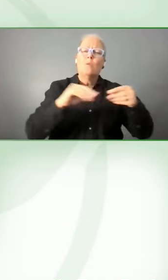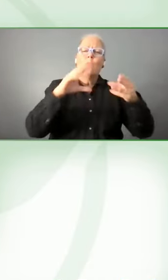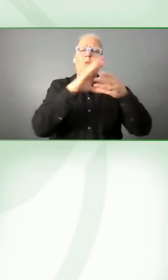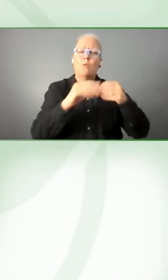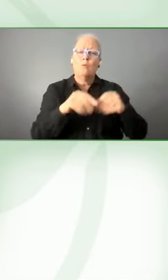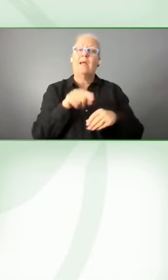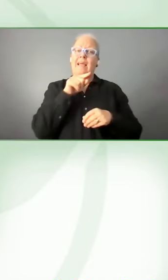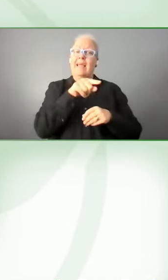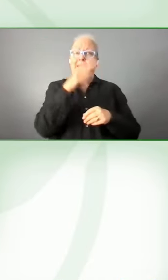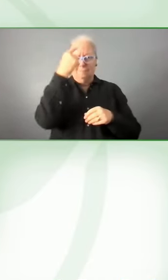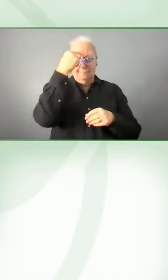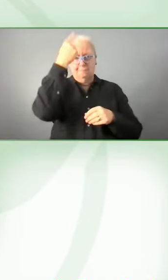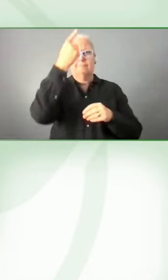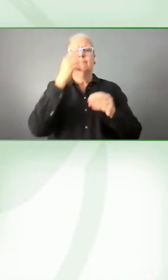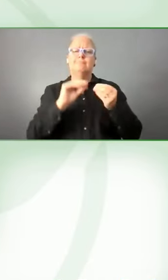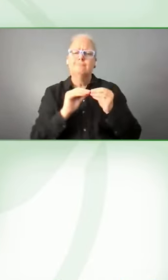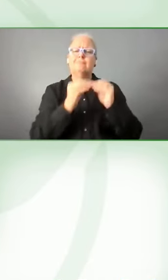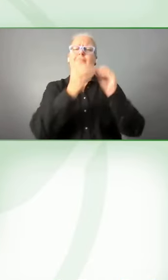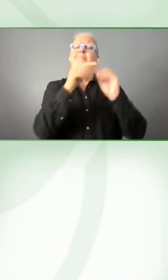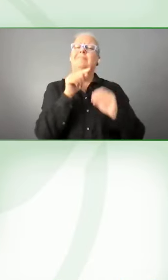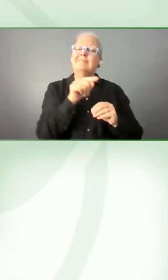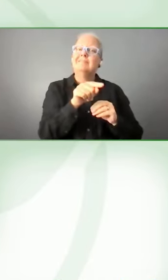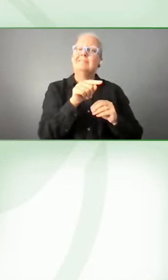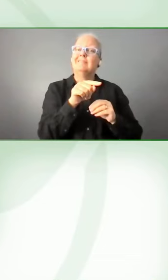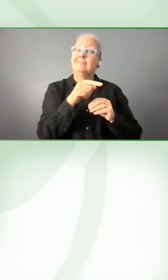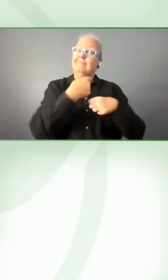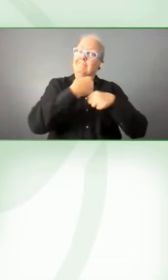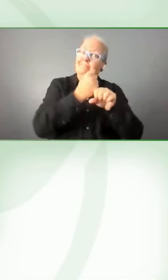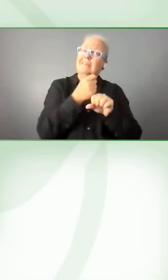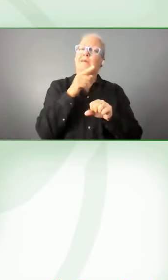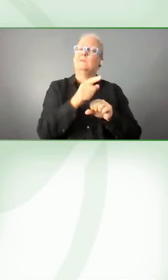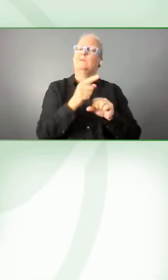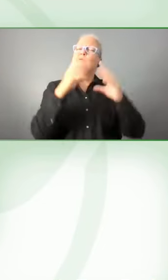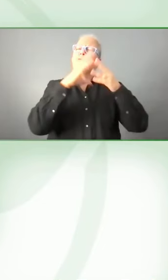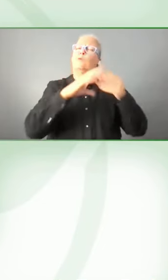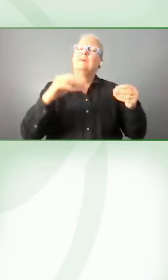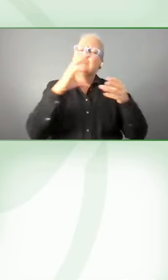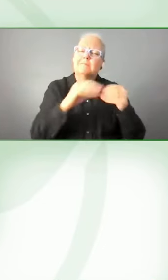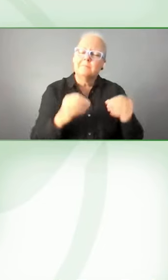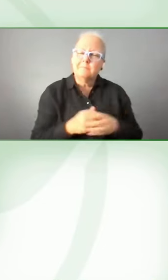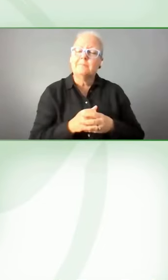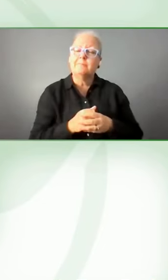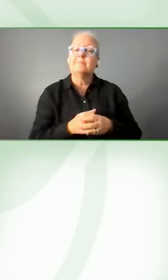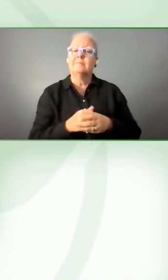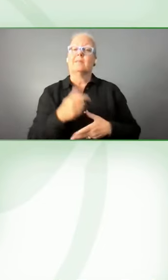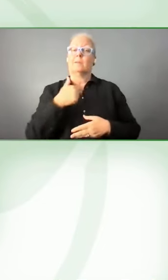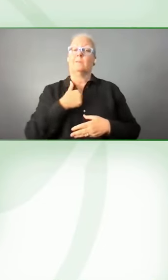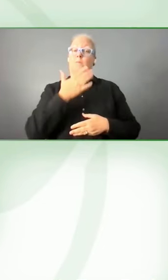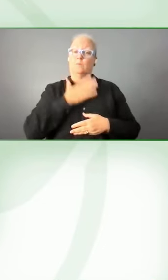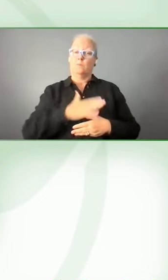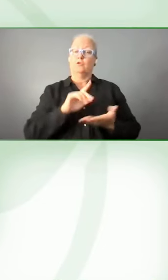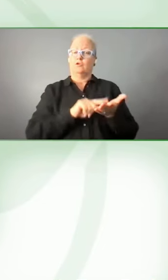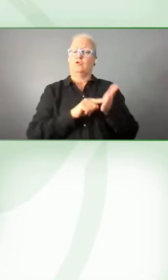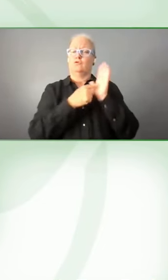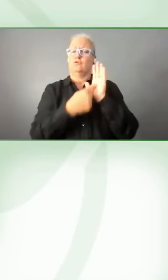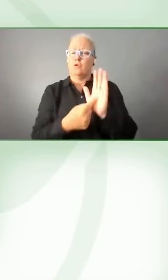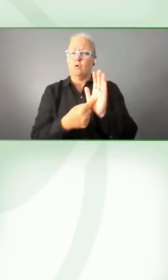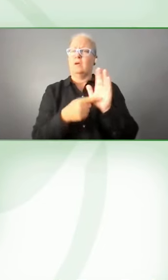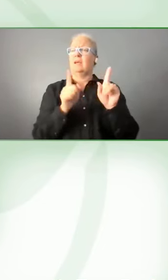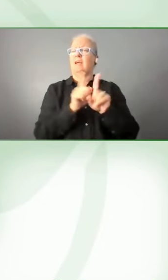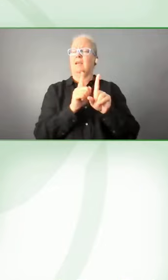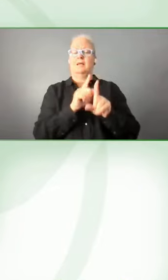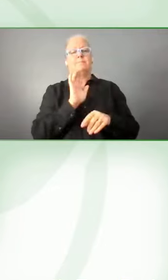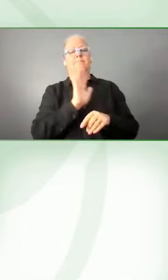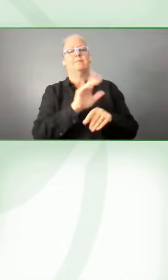because we want to show that we presented that information at a conference in the Philippines.